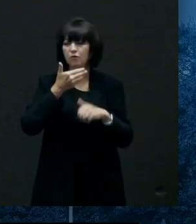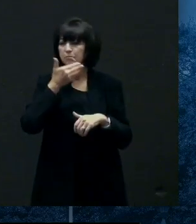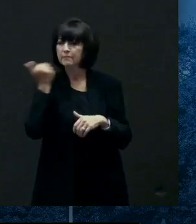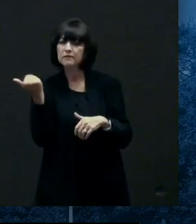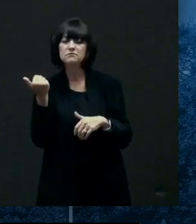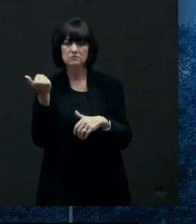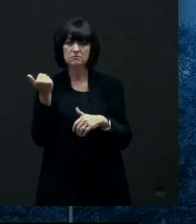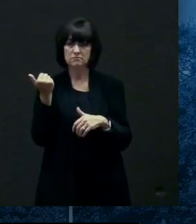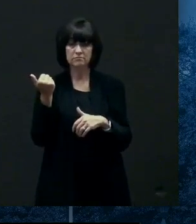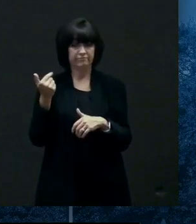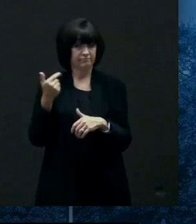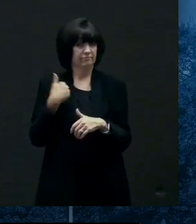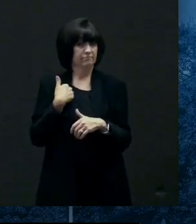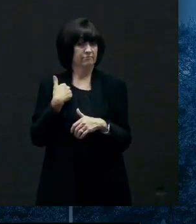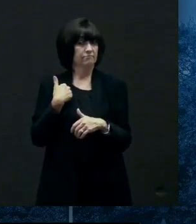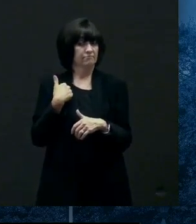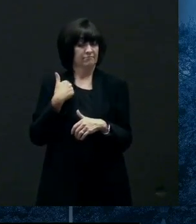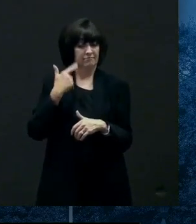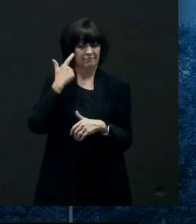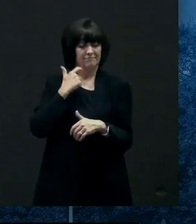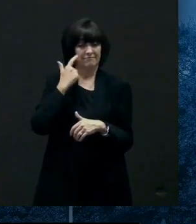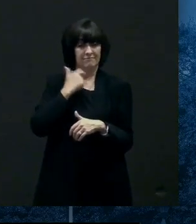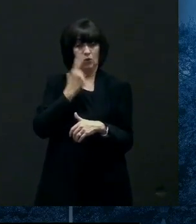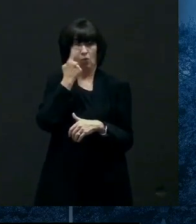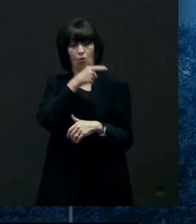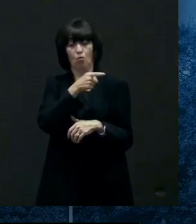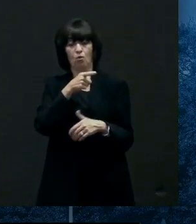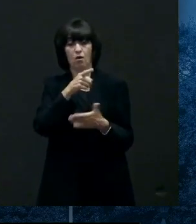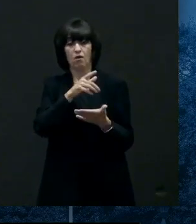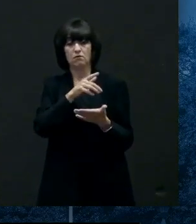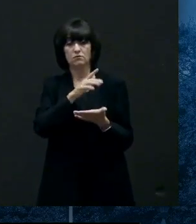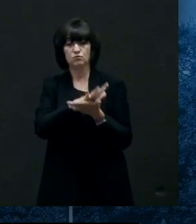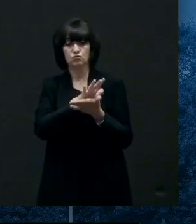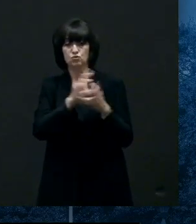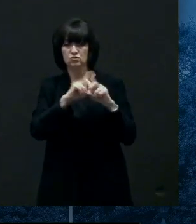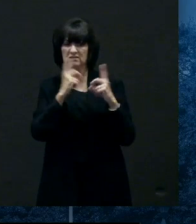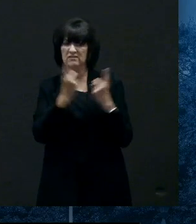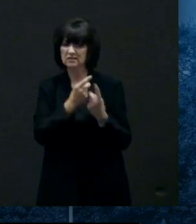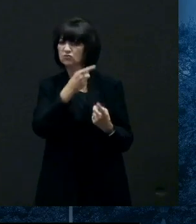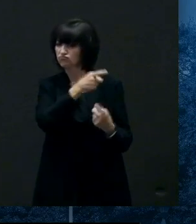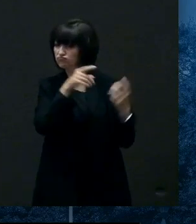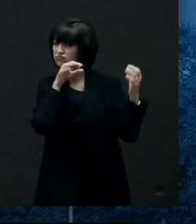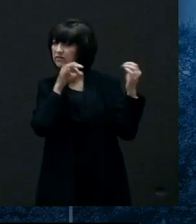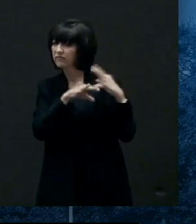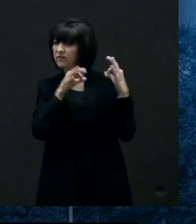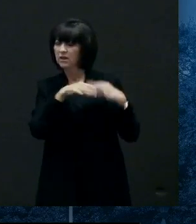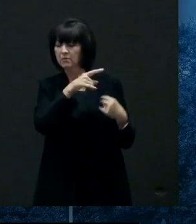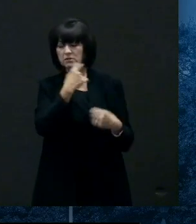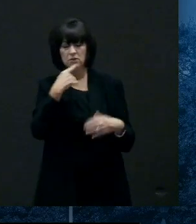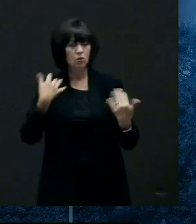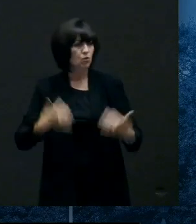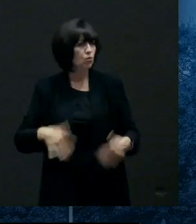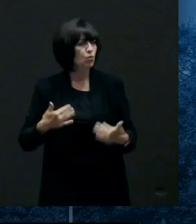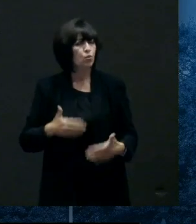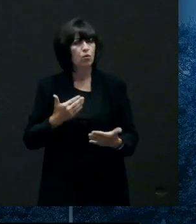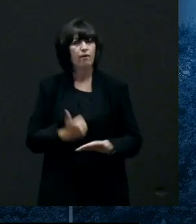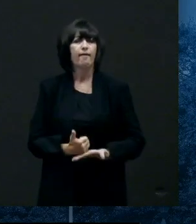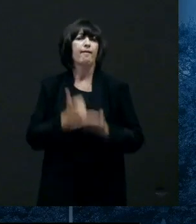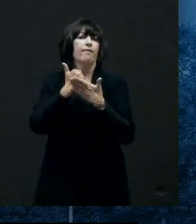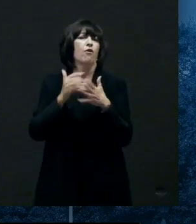fact received from one particular district some really positive feedback about the experience they they're finding it very helpful so